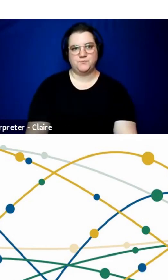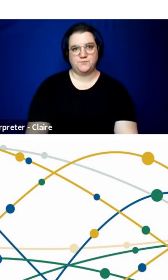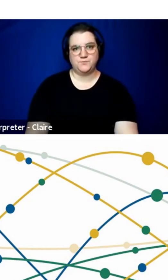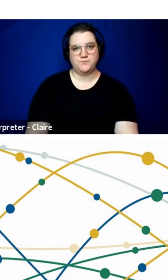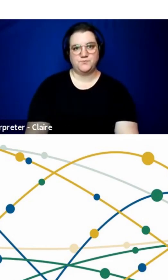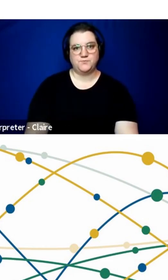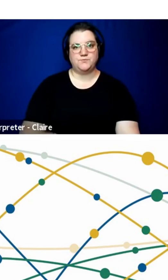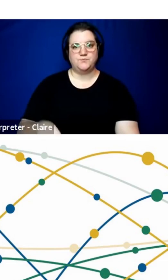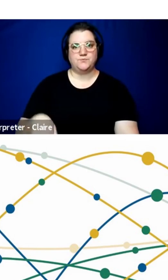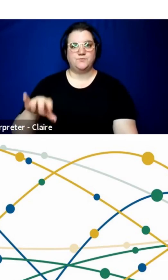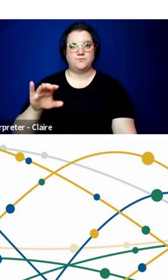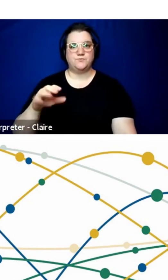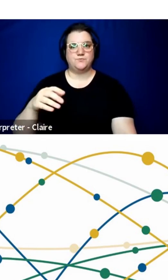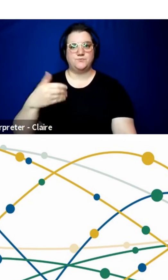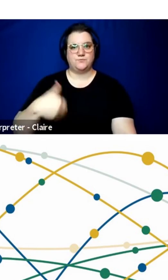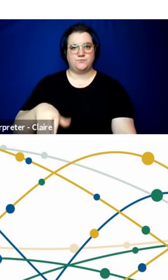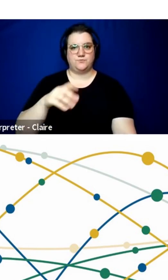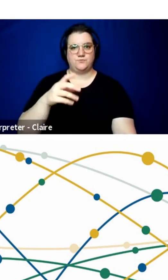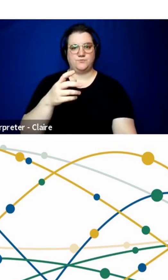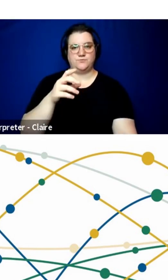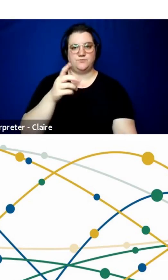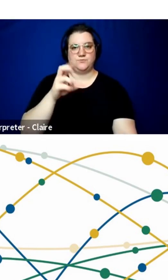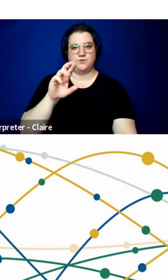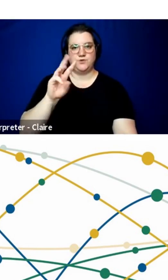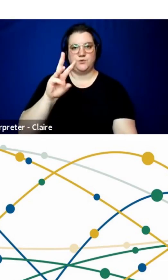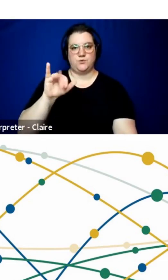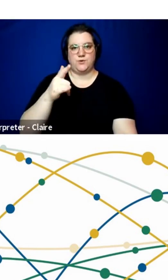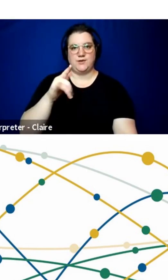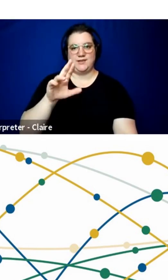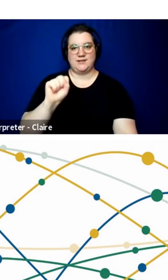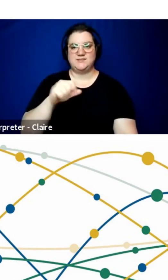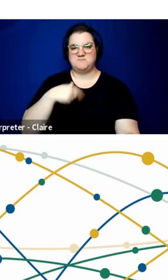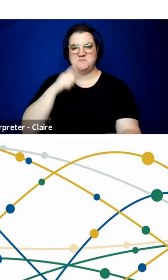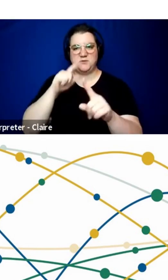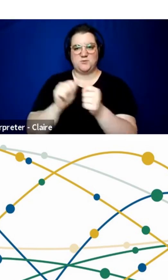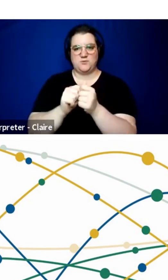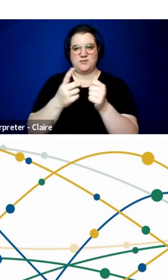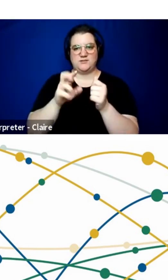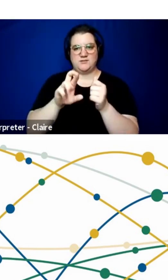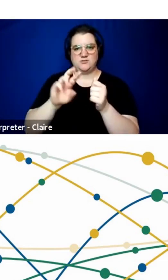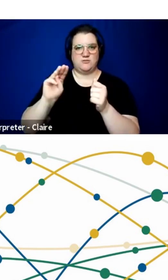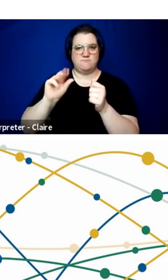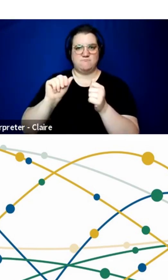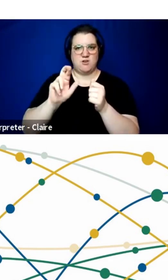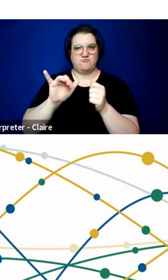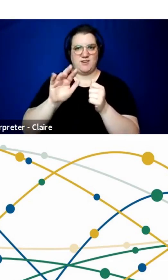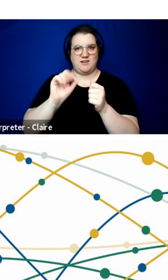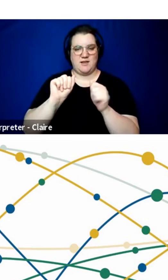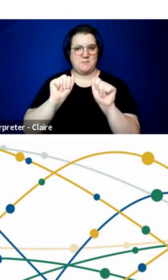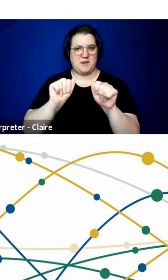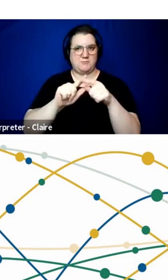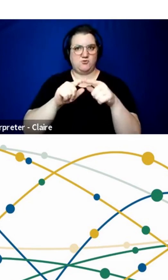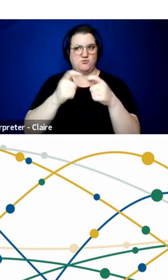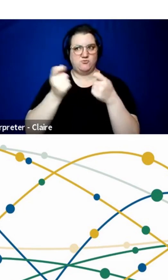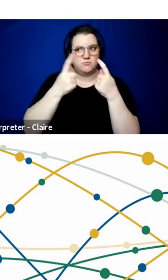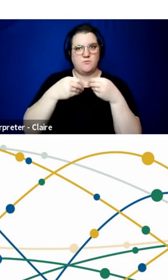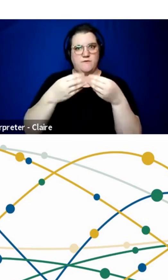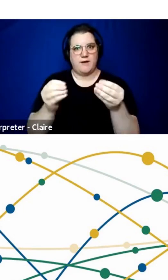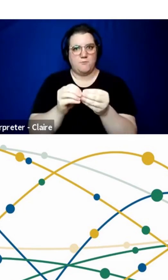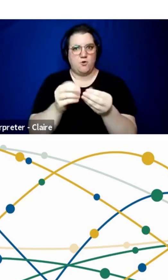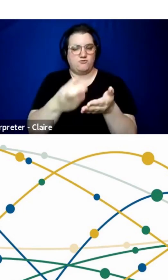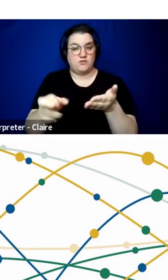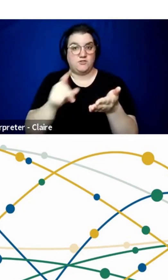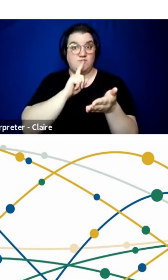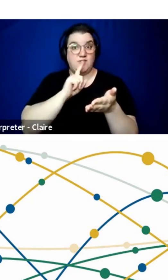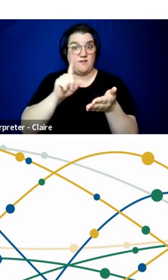Yeah, and I would agree with Dr. Marina in being able to understand and provide more resources, really, for